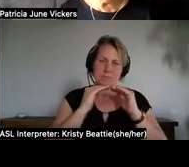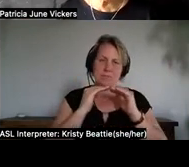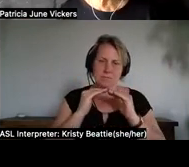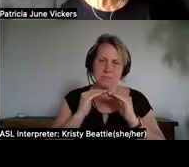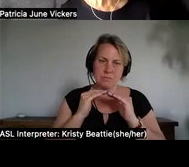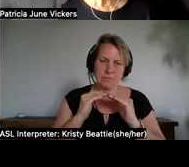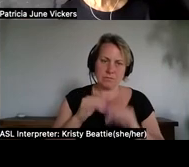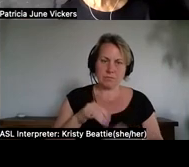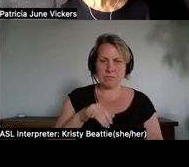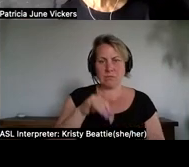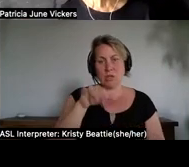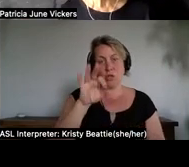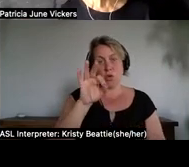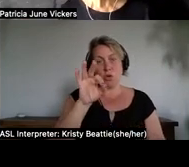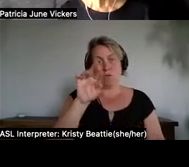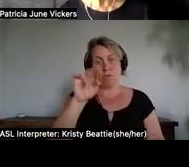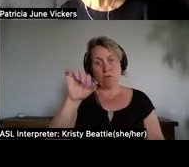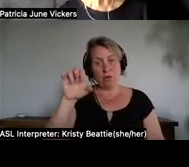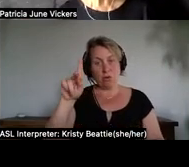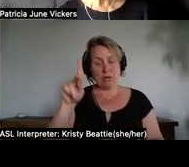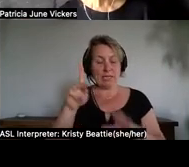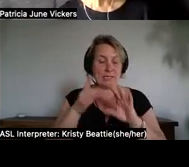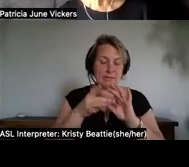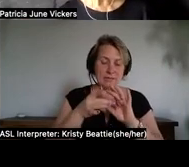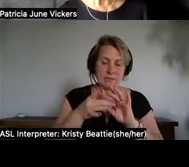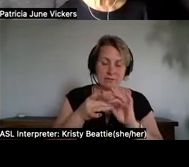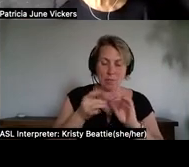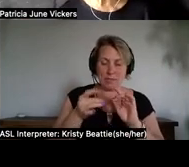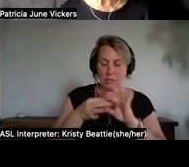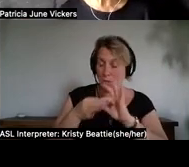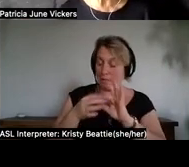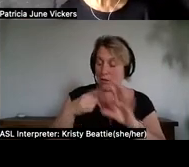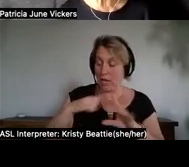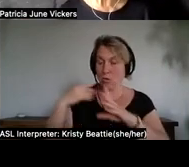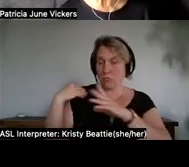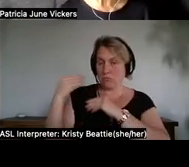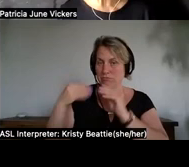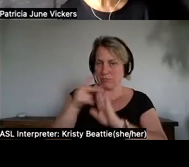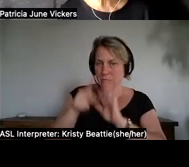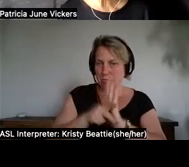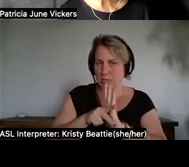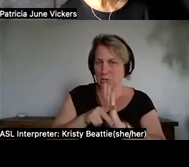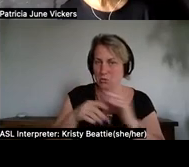congruent with our ancestral principles is that first we must look at a problem